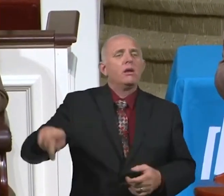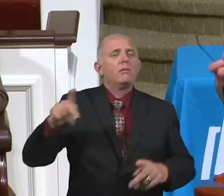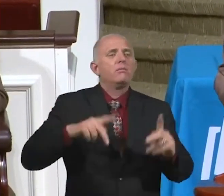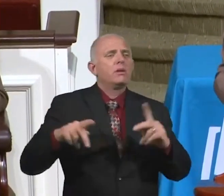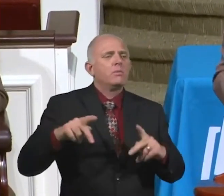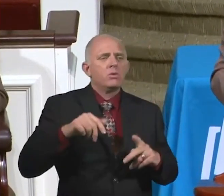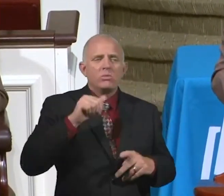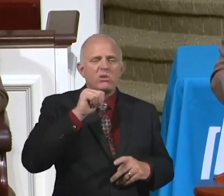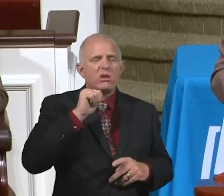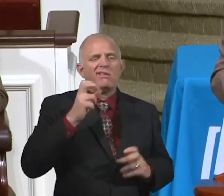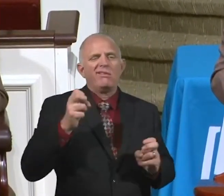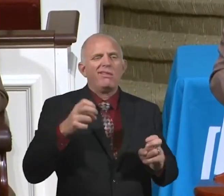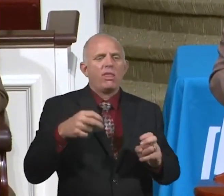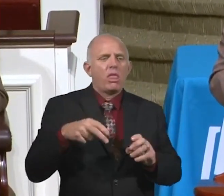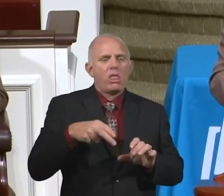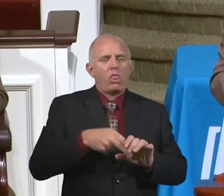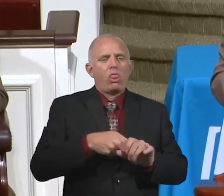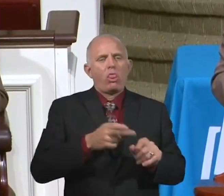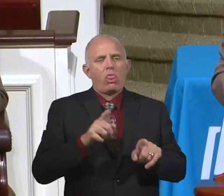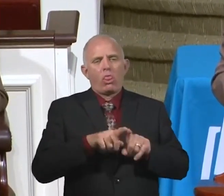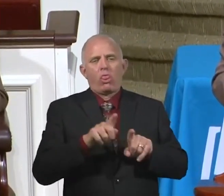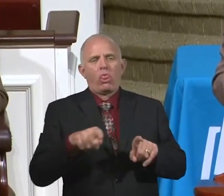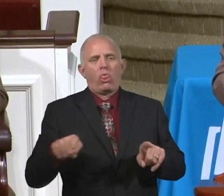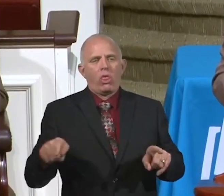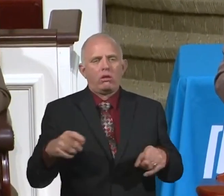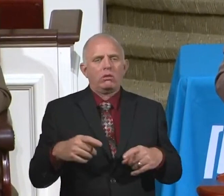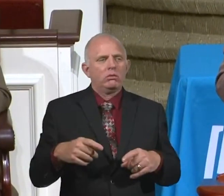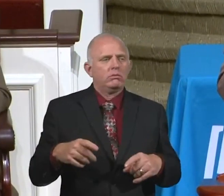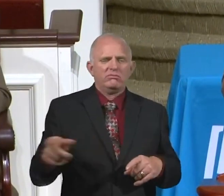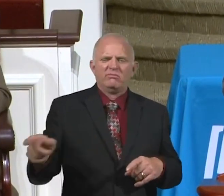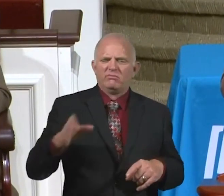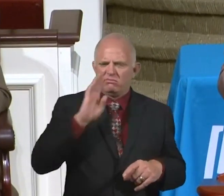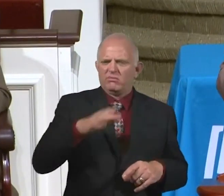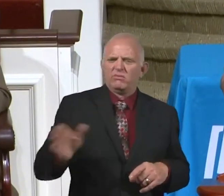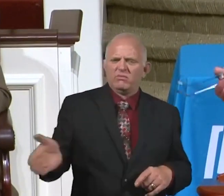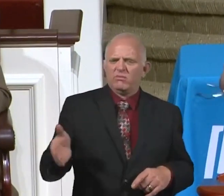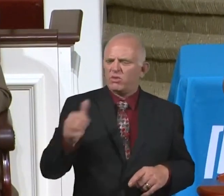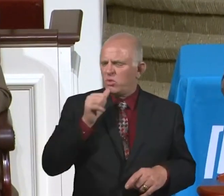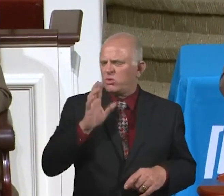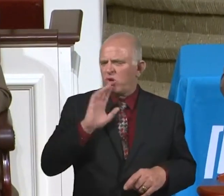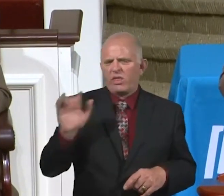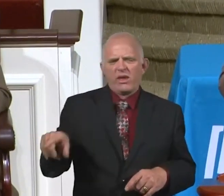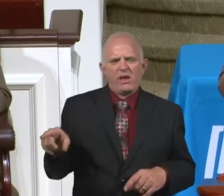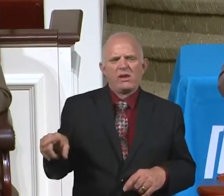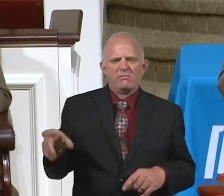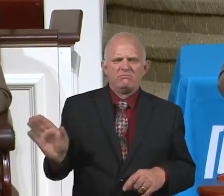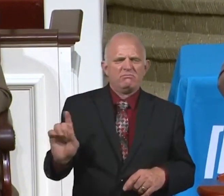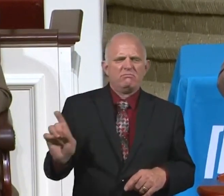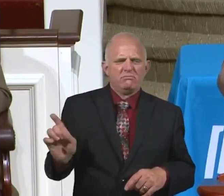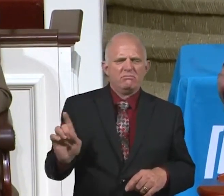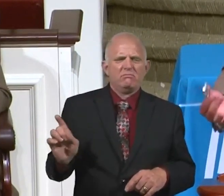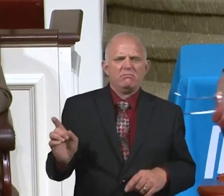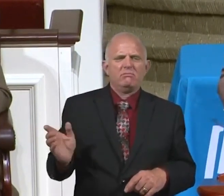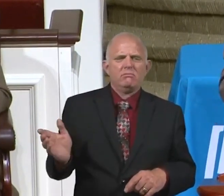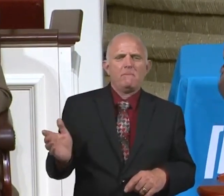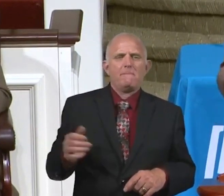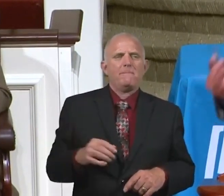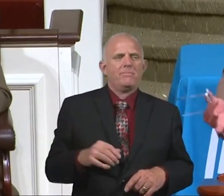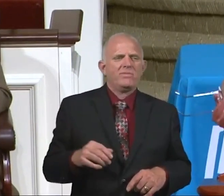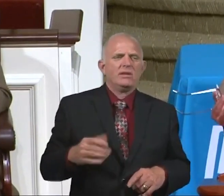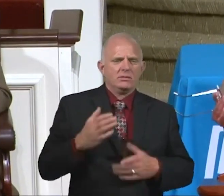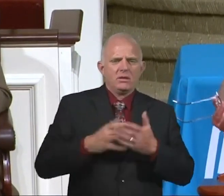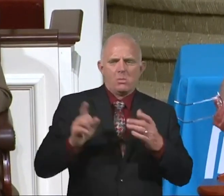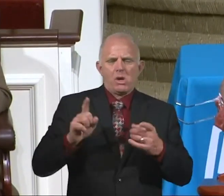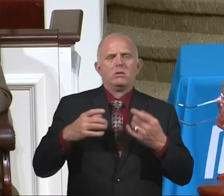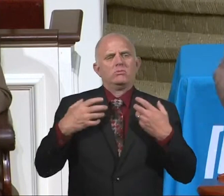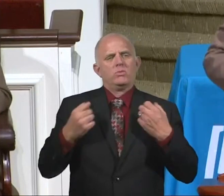Strong enough to say, you know, look, amen, I'm not, we're not talking that way. Either you fix it or I'll fix it with you. Someone's just strong. Say, want